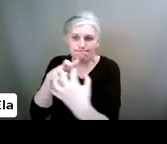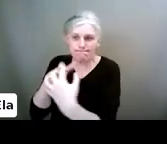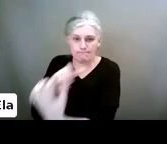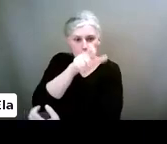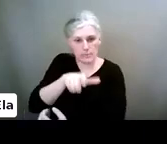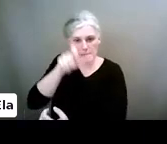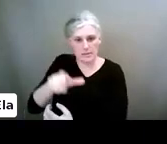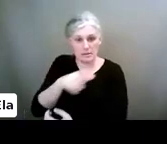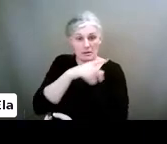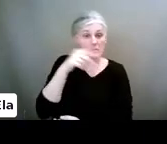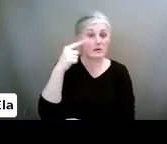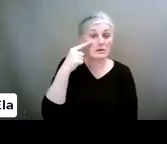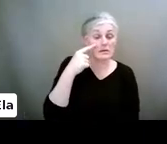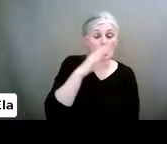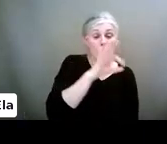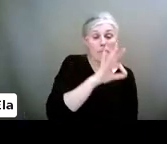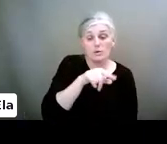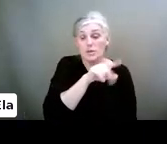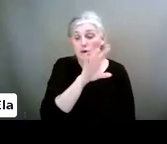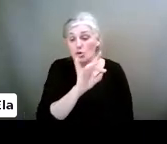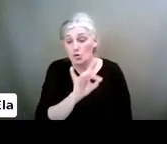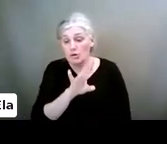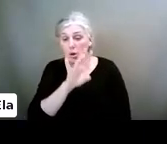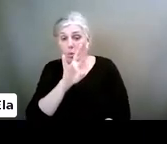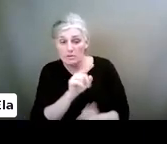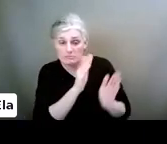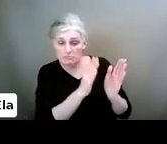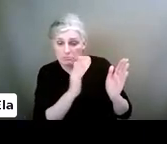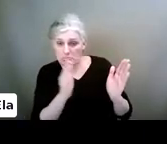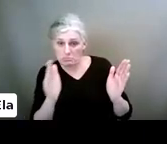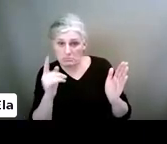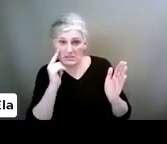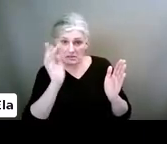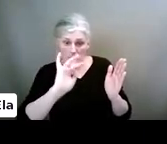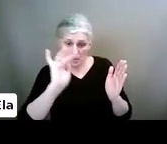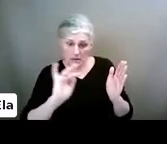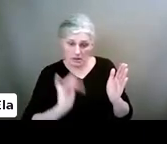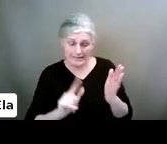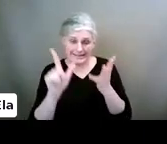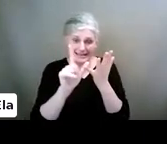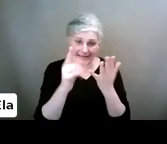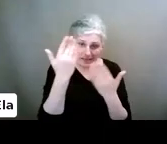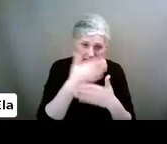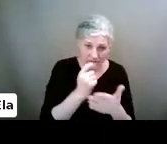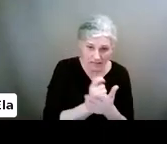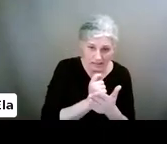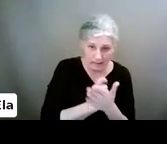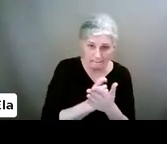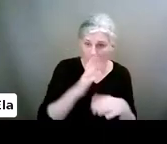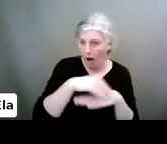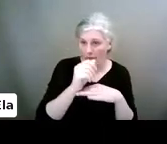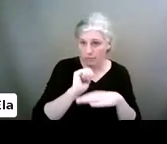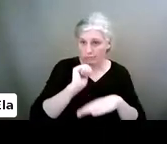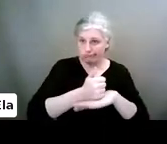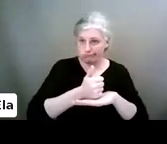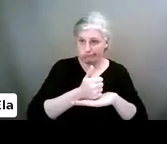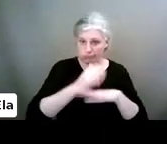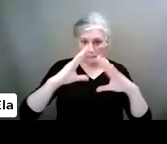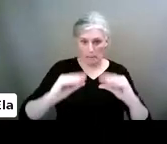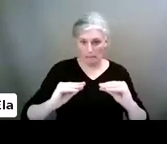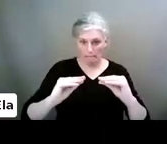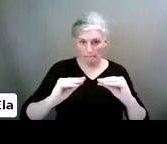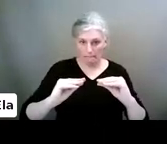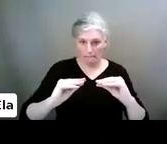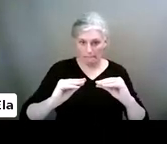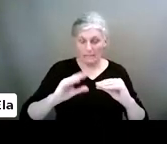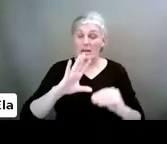Mondays, Tuesdays, Wednesdays, this, you know, 7 p.m. at night, devices off. So on a